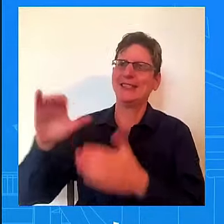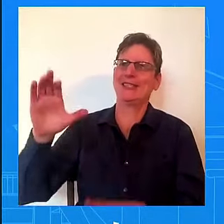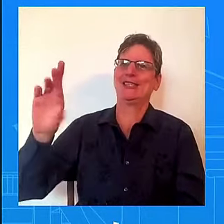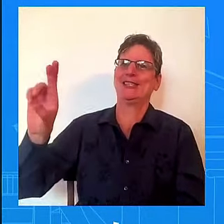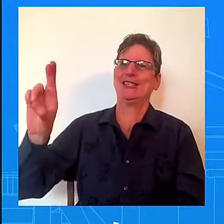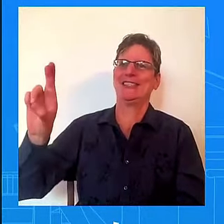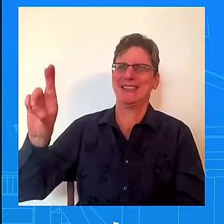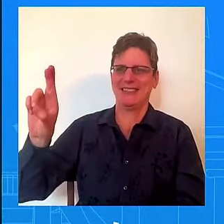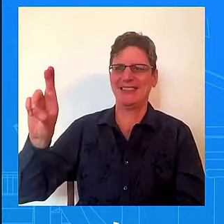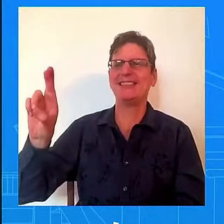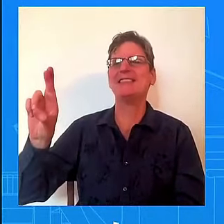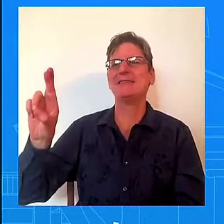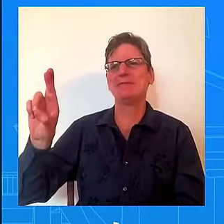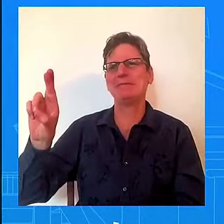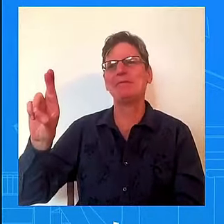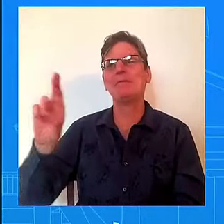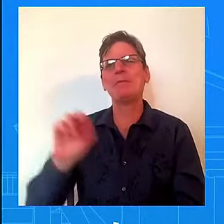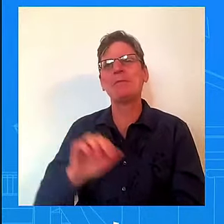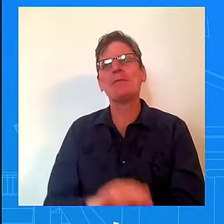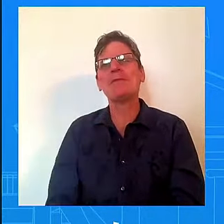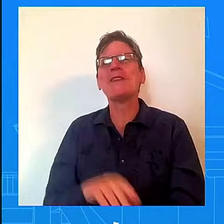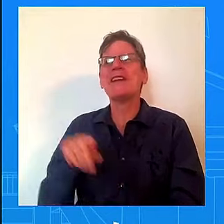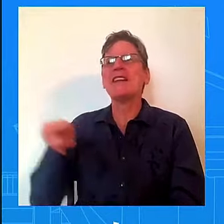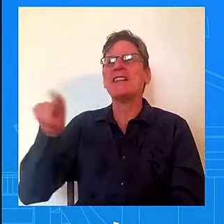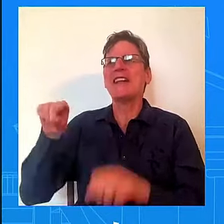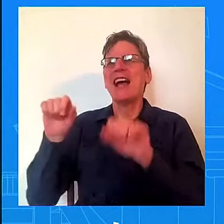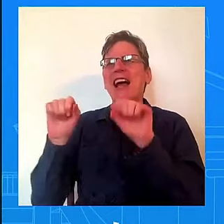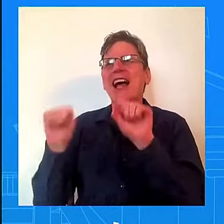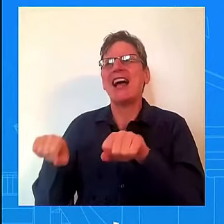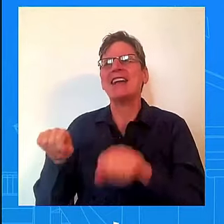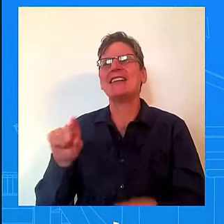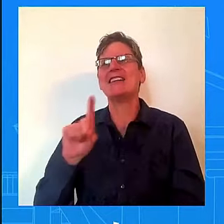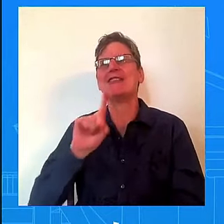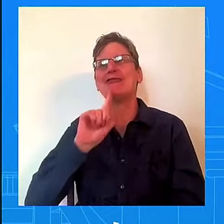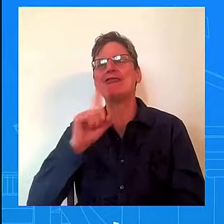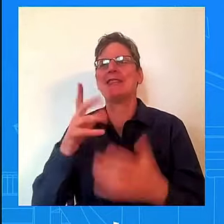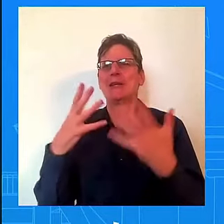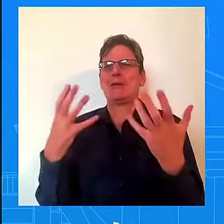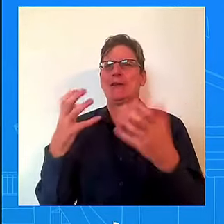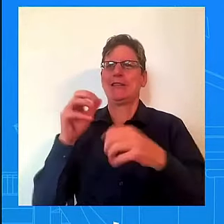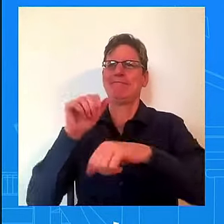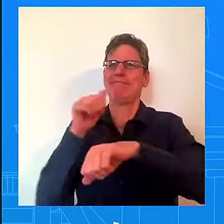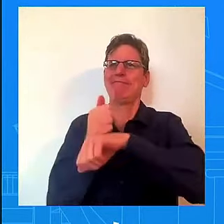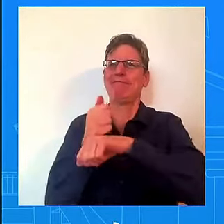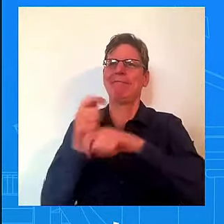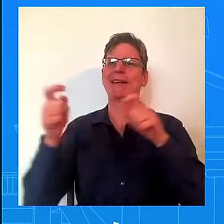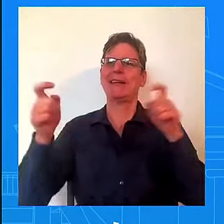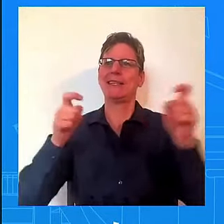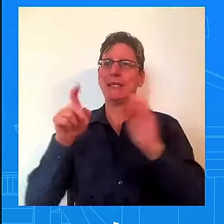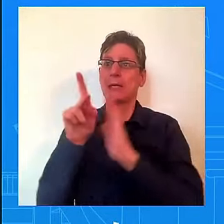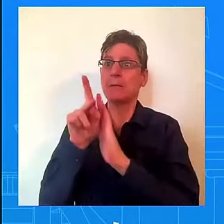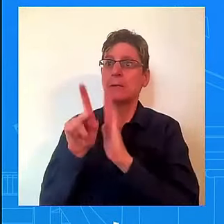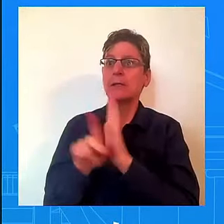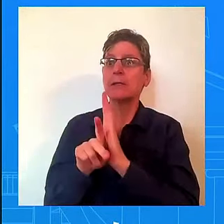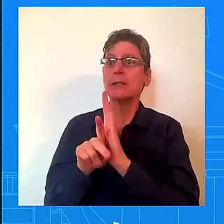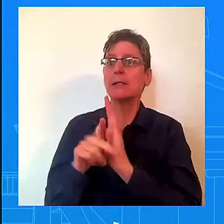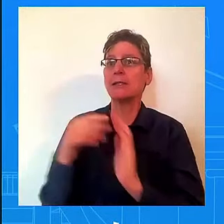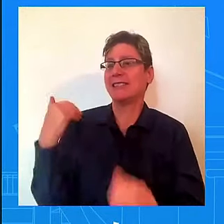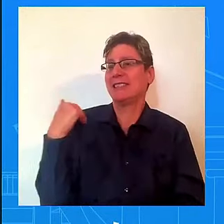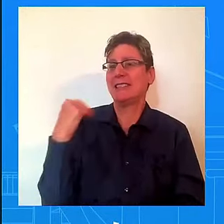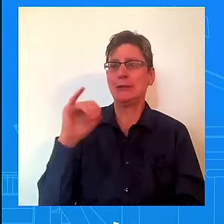in a statement of an administrative policy. We said this in July. We strongly oppose this Republican stunt.